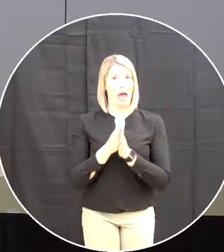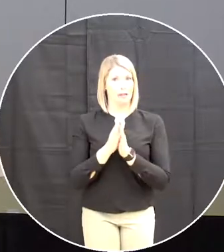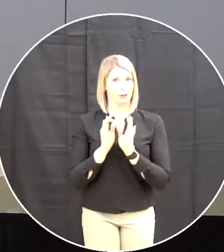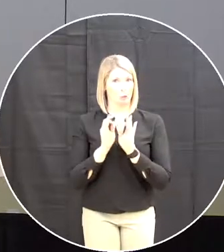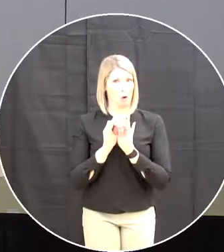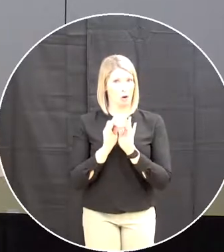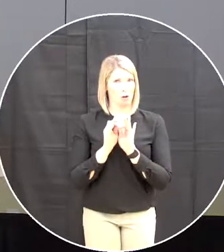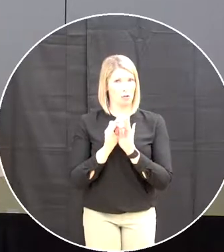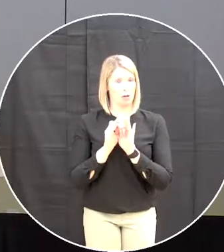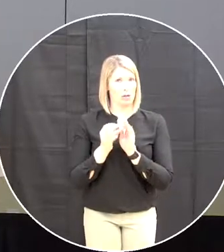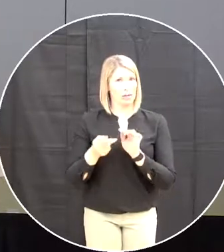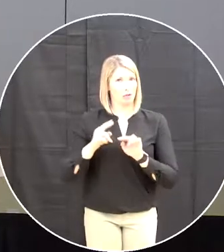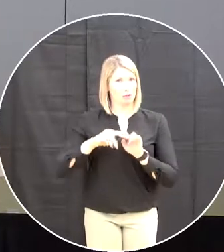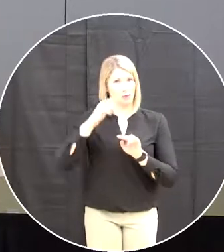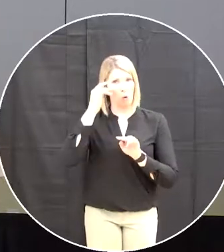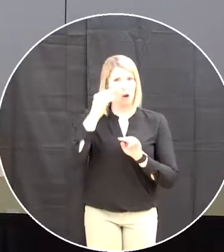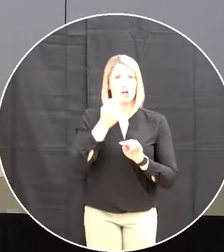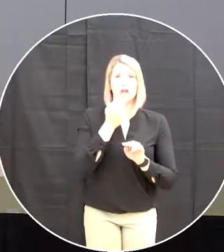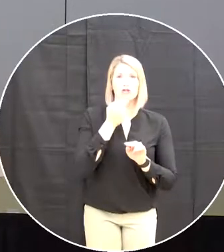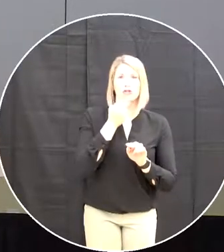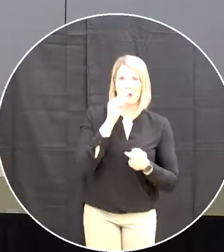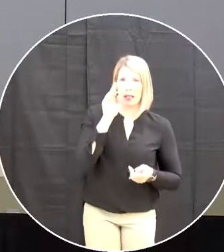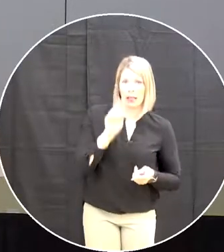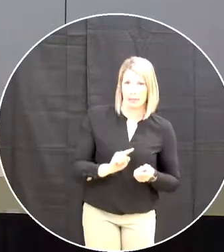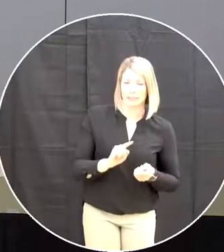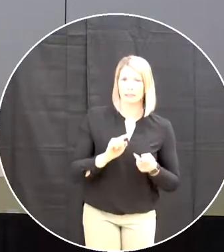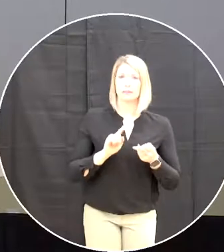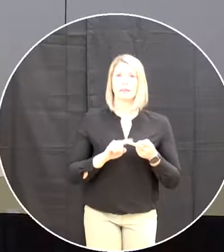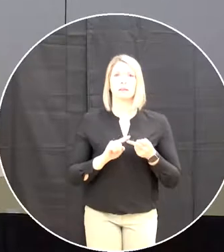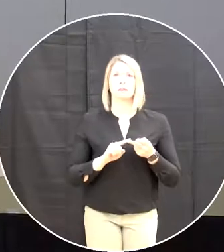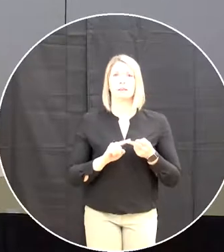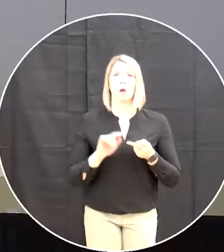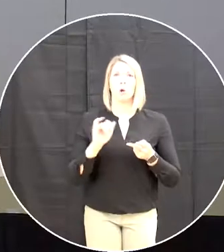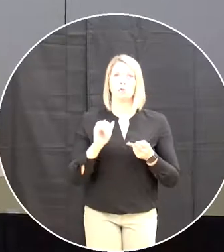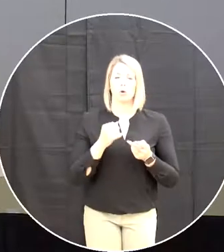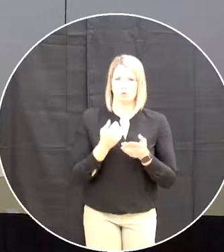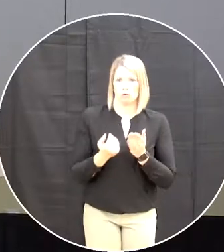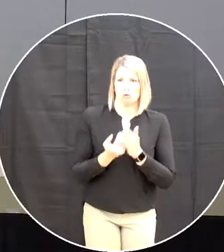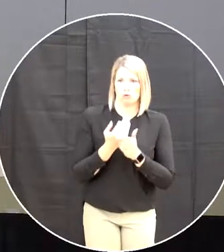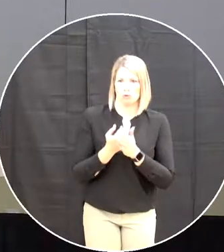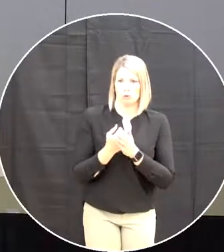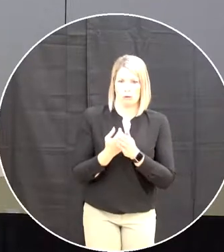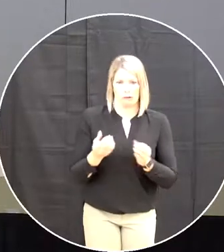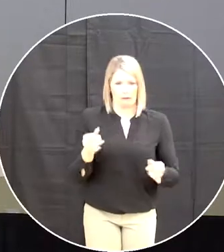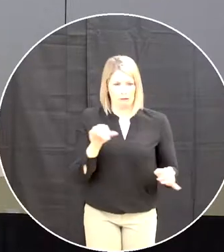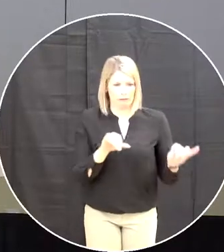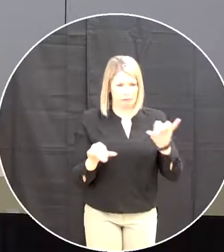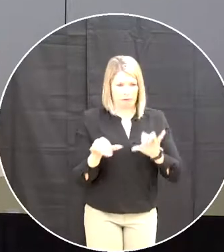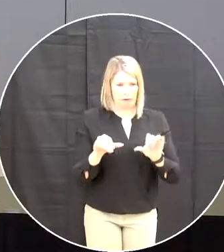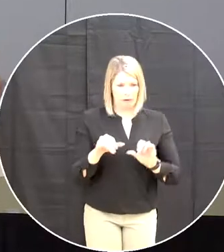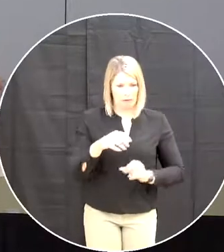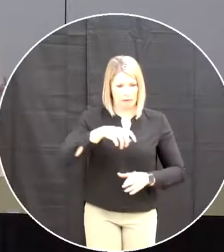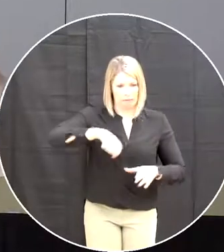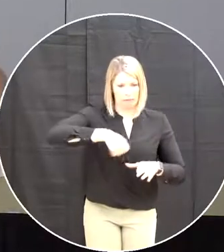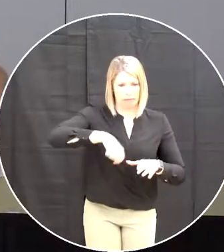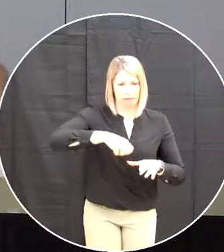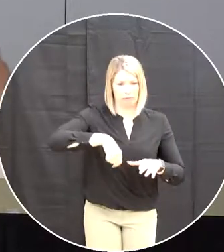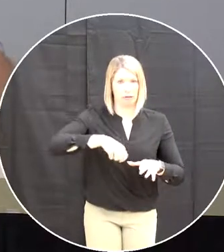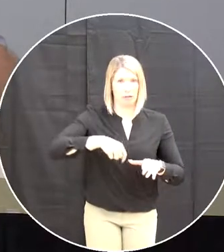products being used in the new formulation were a bit more expensive so they were asking for a price increase